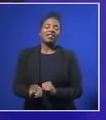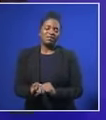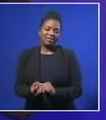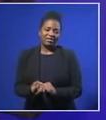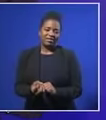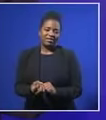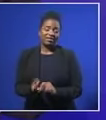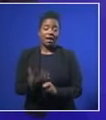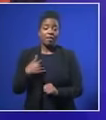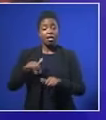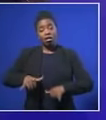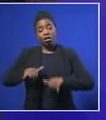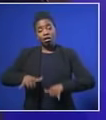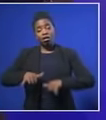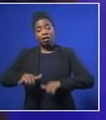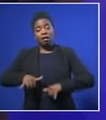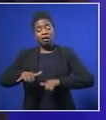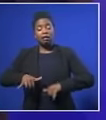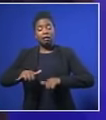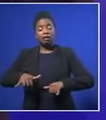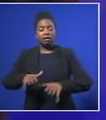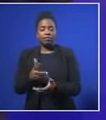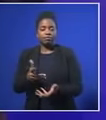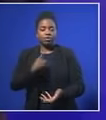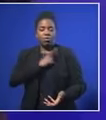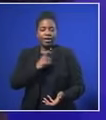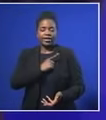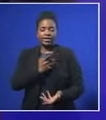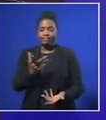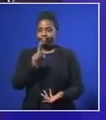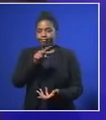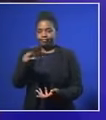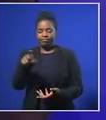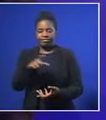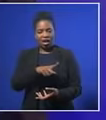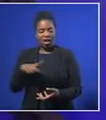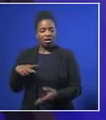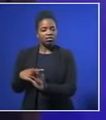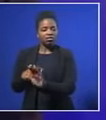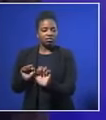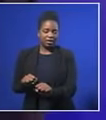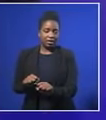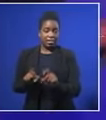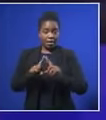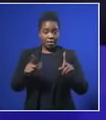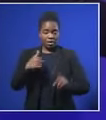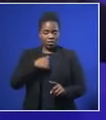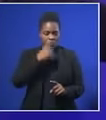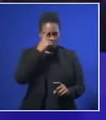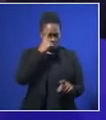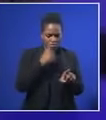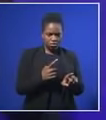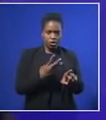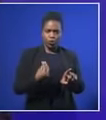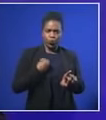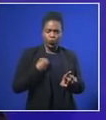you may have to wait a long time because that's just the nature of those transactions. But if you are mobilizing